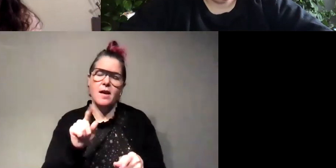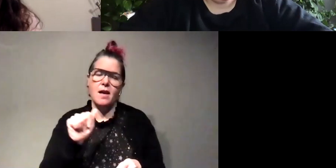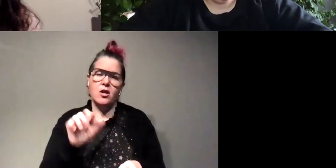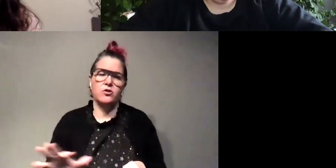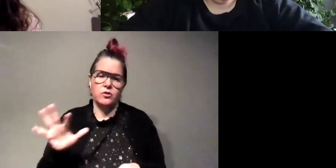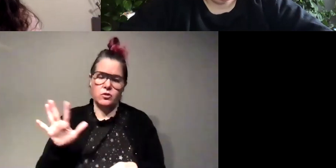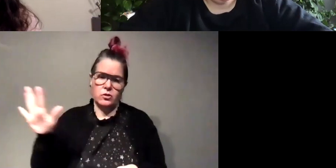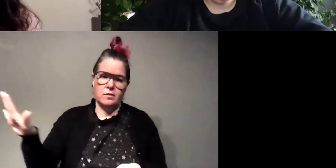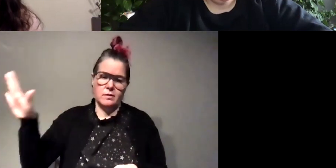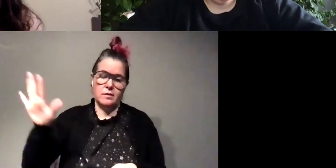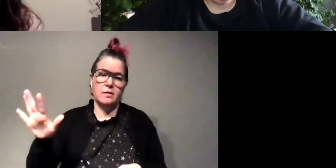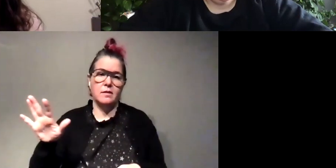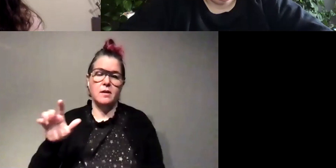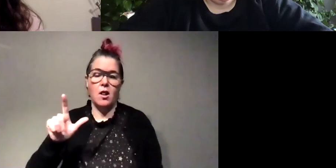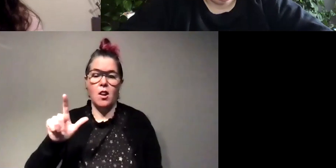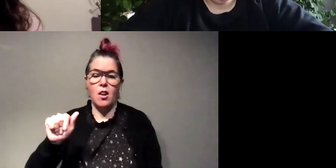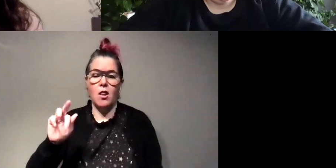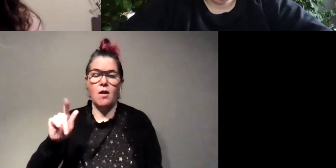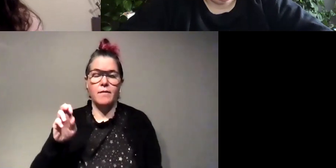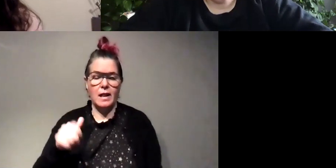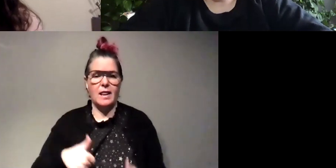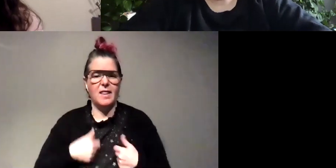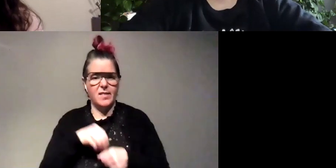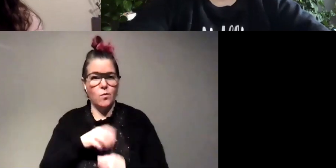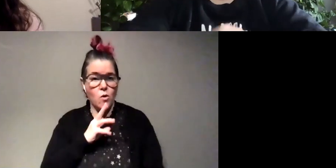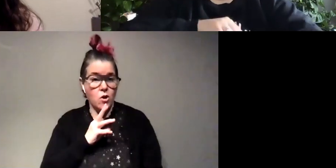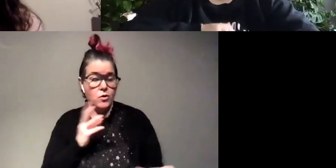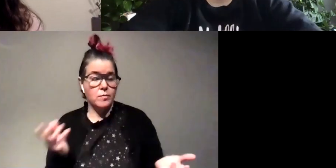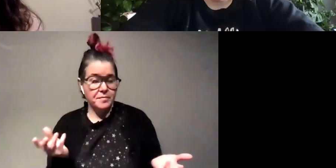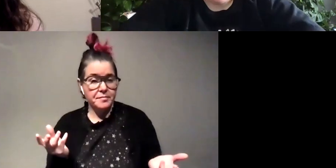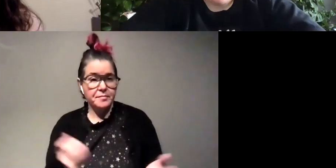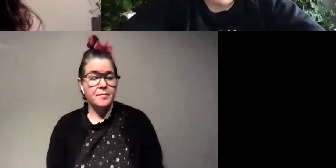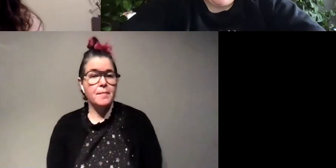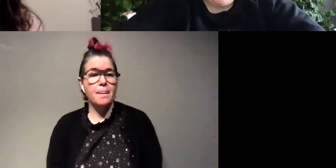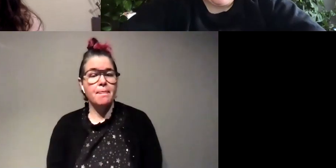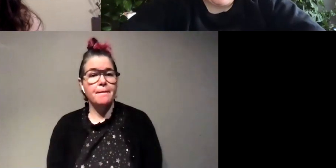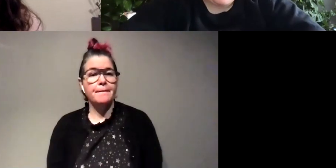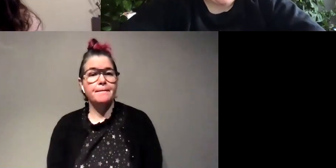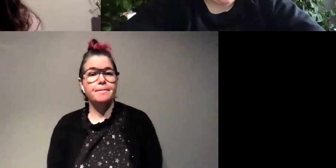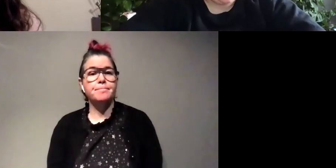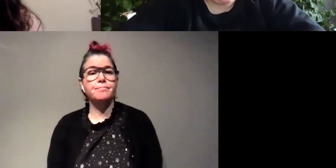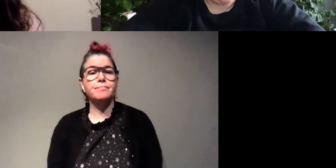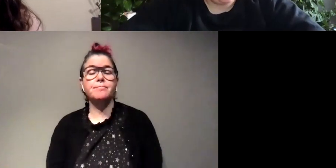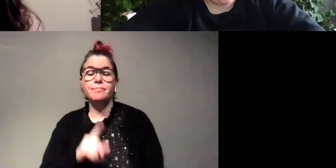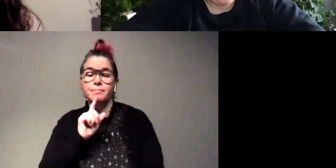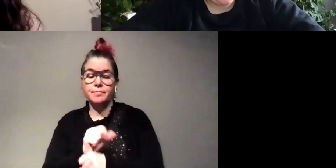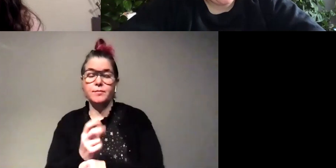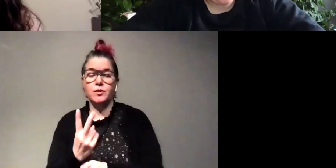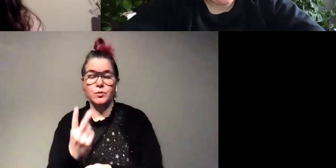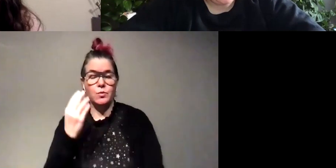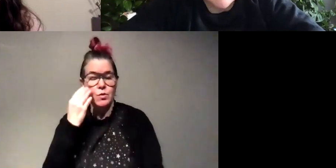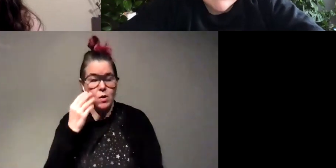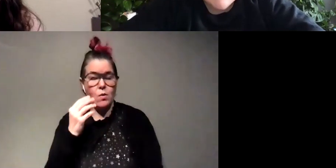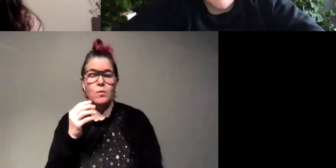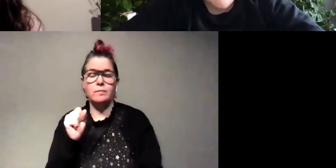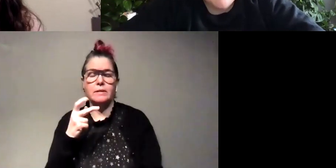are larva they live their larval life in the water and actually there are two known species of marine fireflies